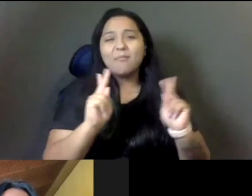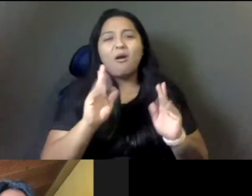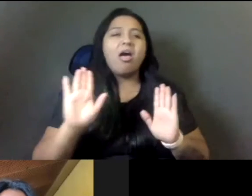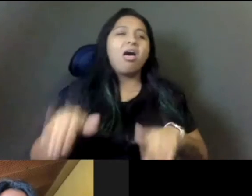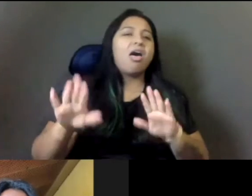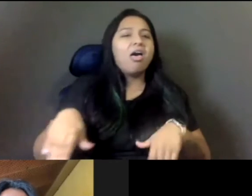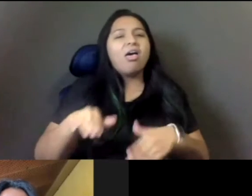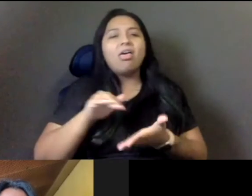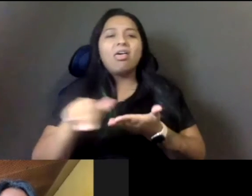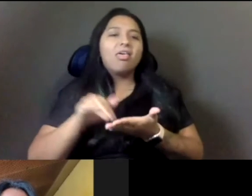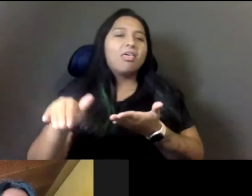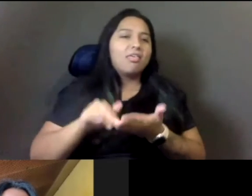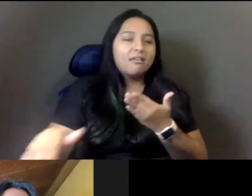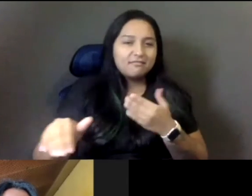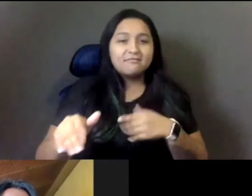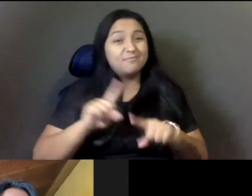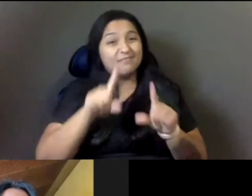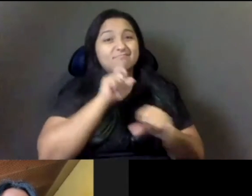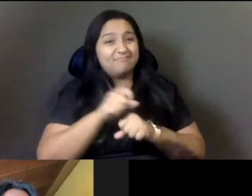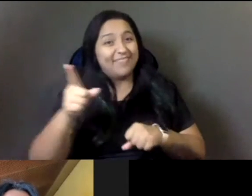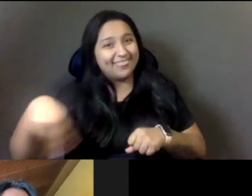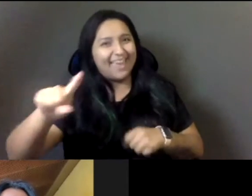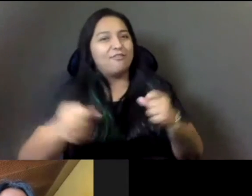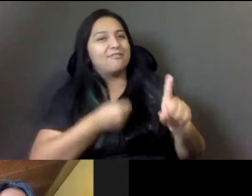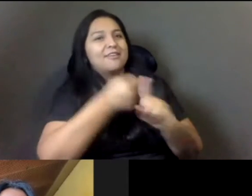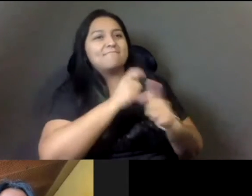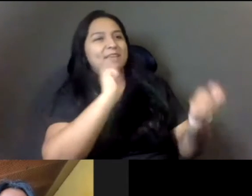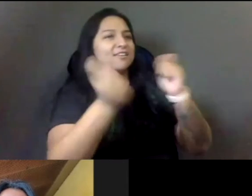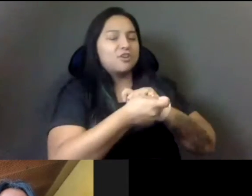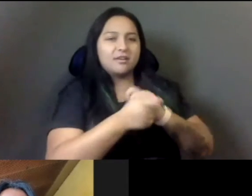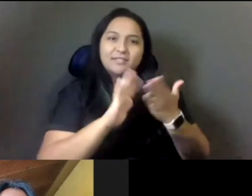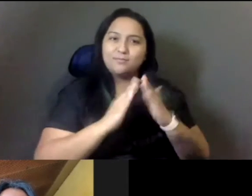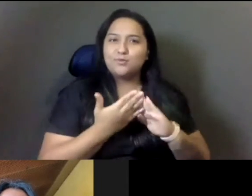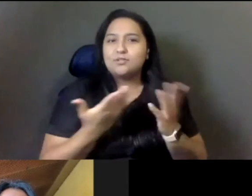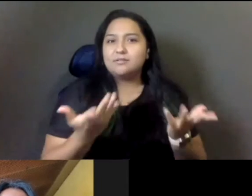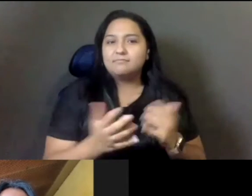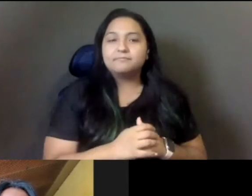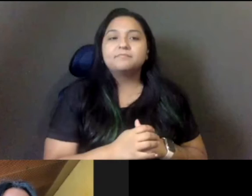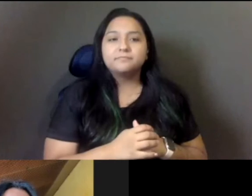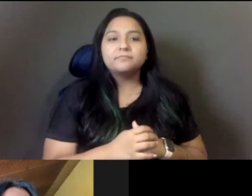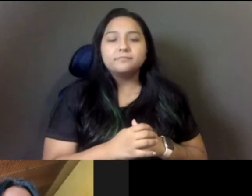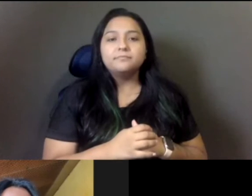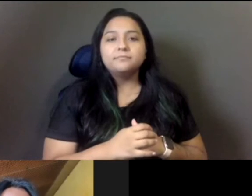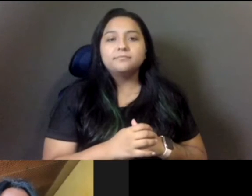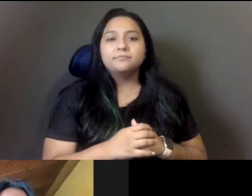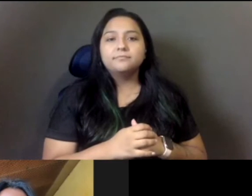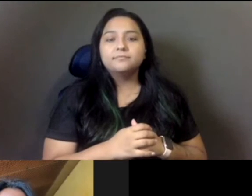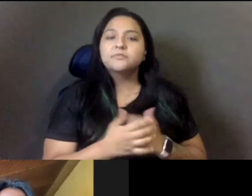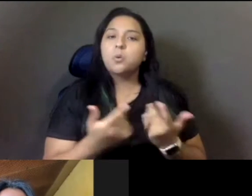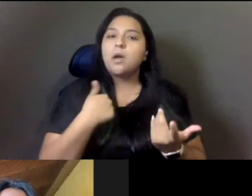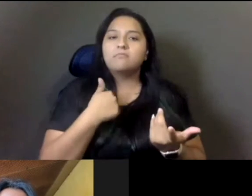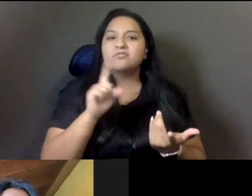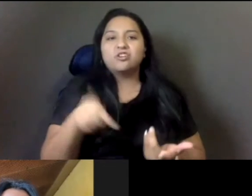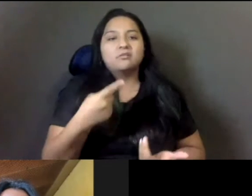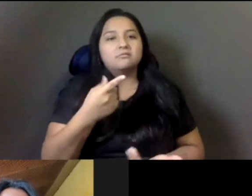uh, making the changes in our communities as we speak. And so to me, uh, I am just grateful, you know, I'm an organizer at heart and